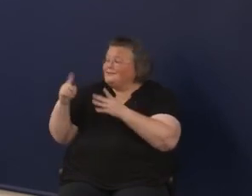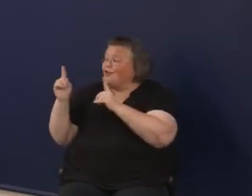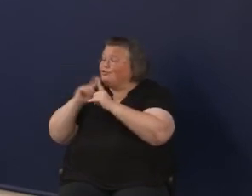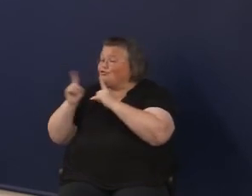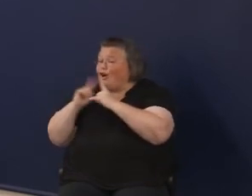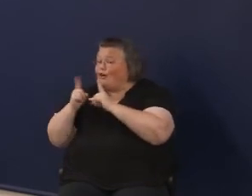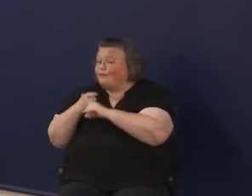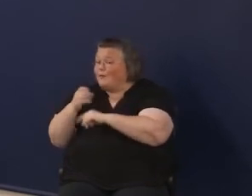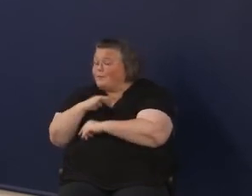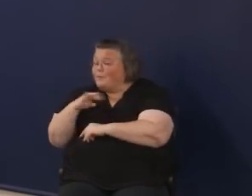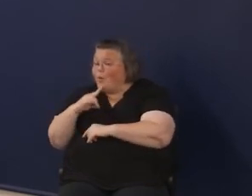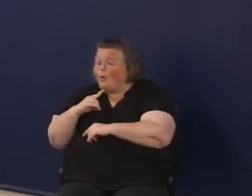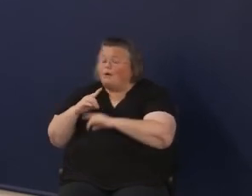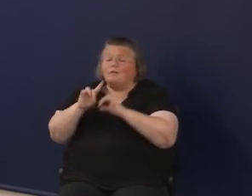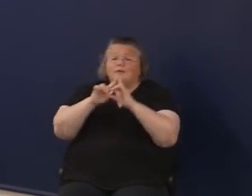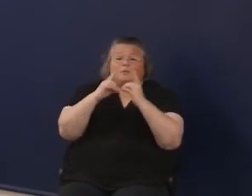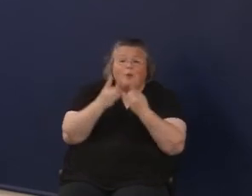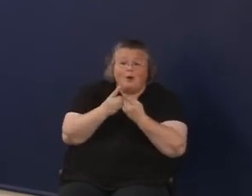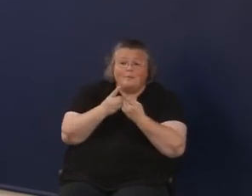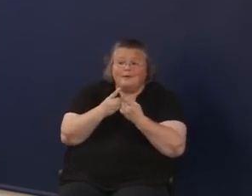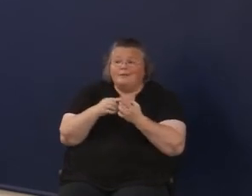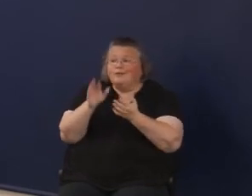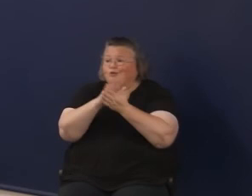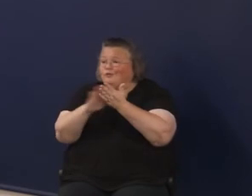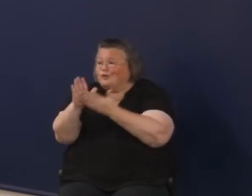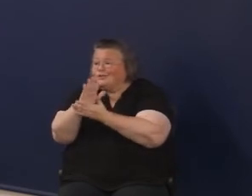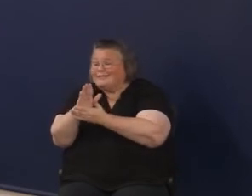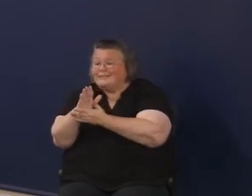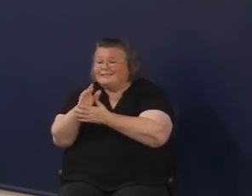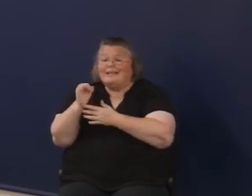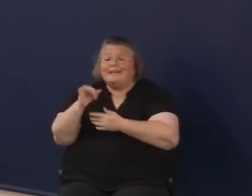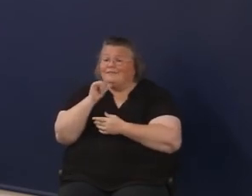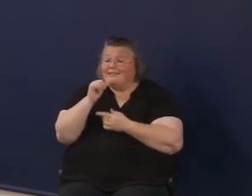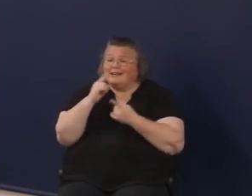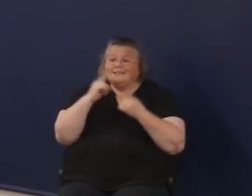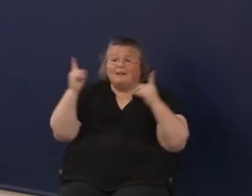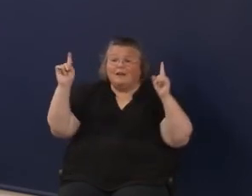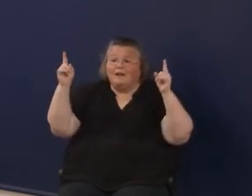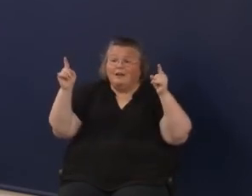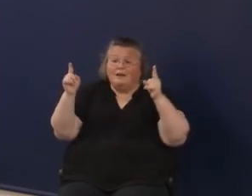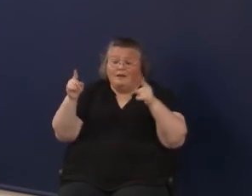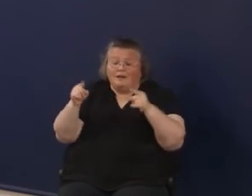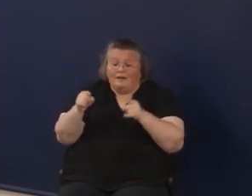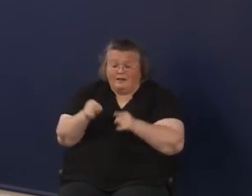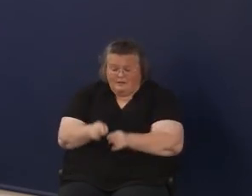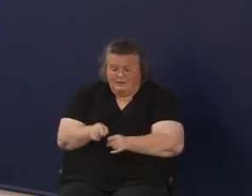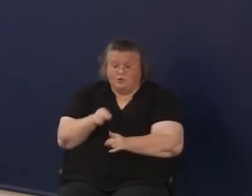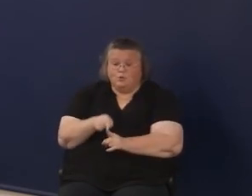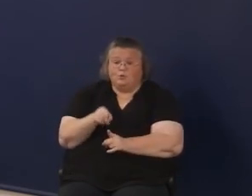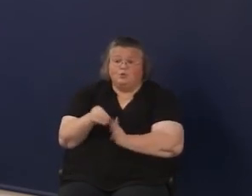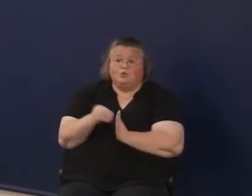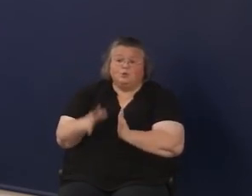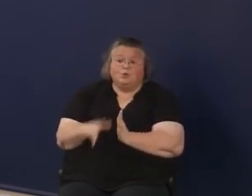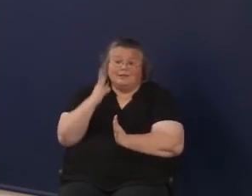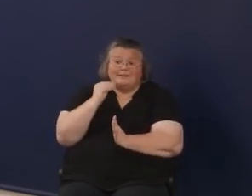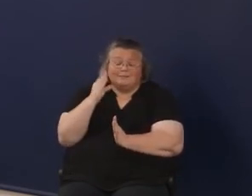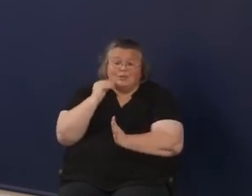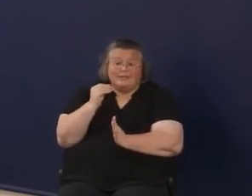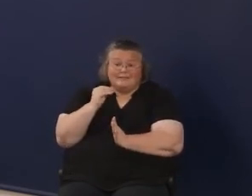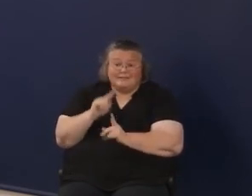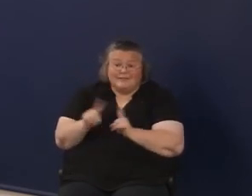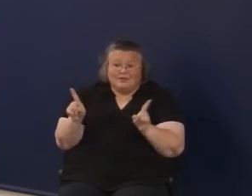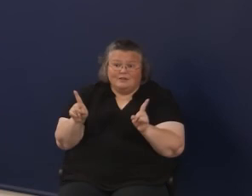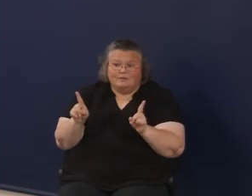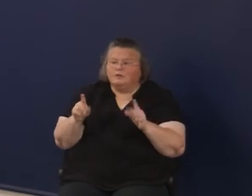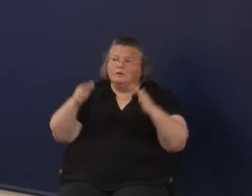department and the consortia all the way down the line, unless it gets to the micro level of what is the student experiencing, is that different? It doesn't matter.